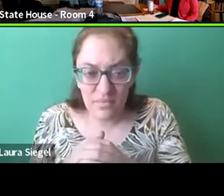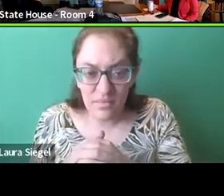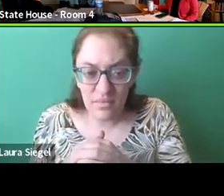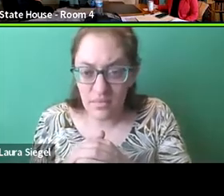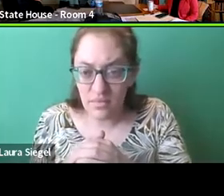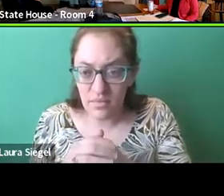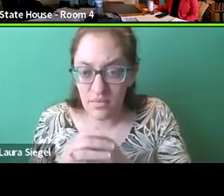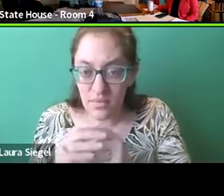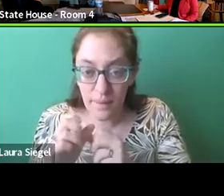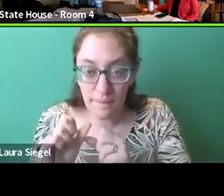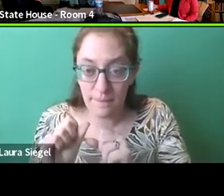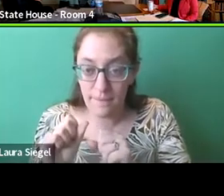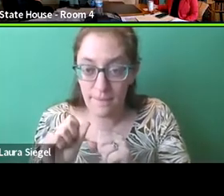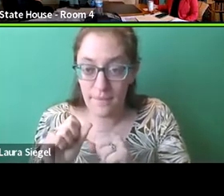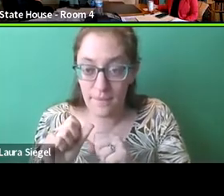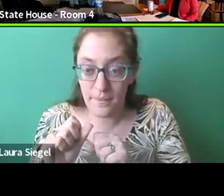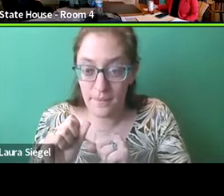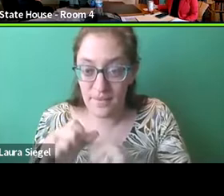Great. Great.